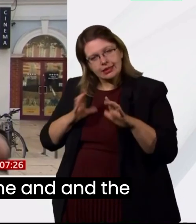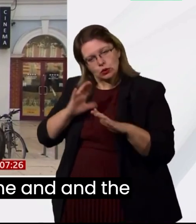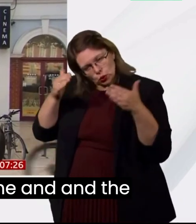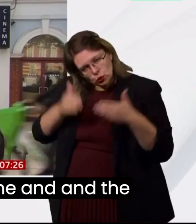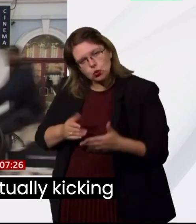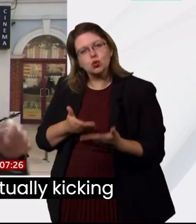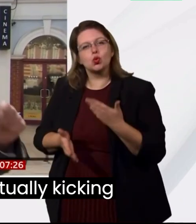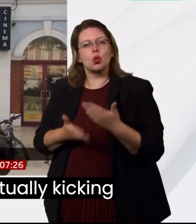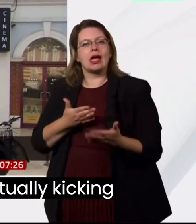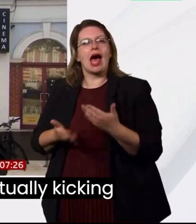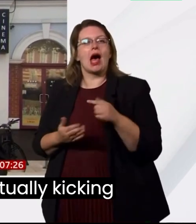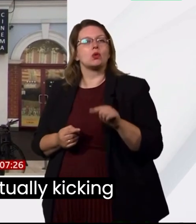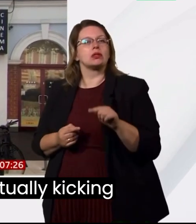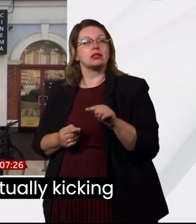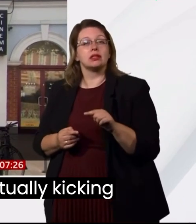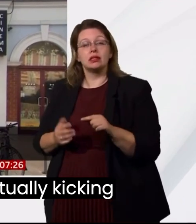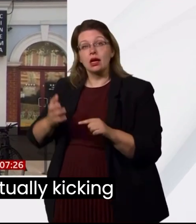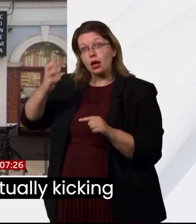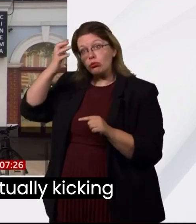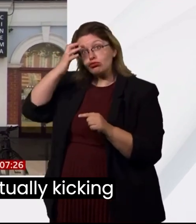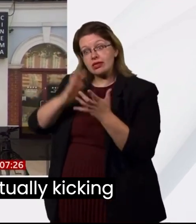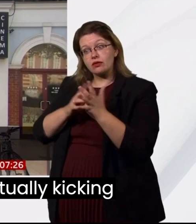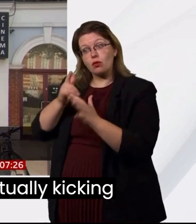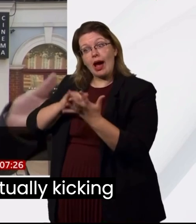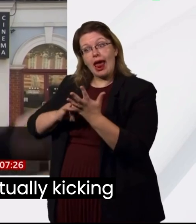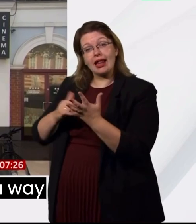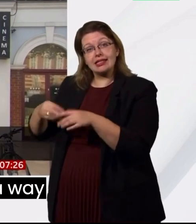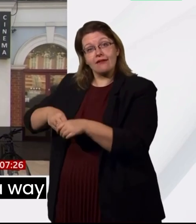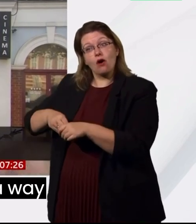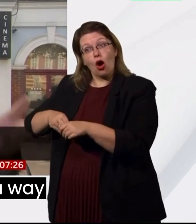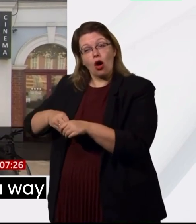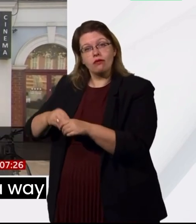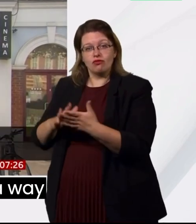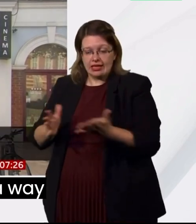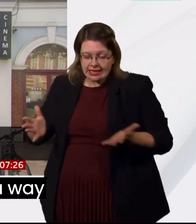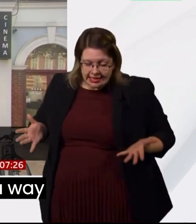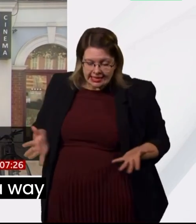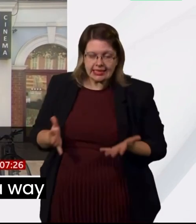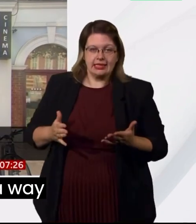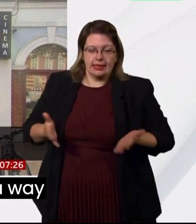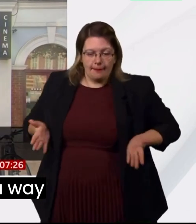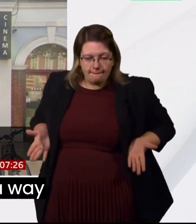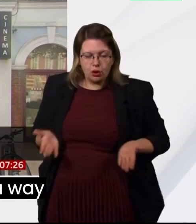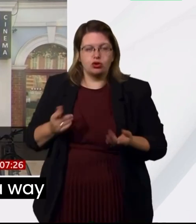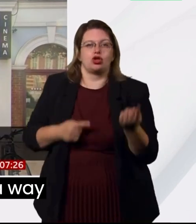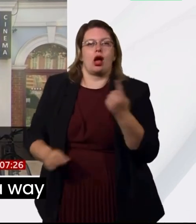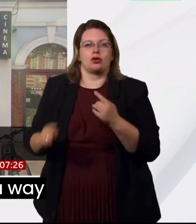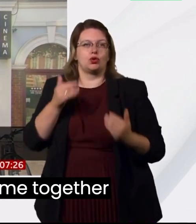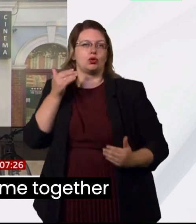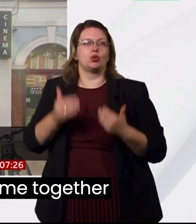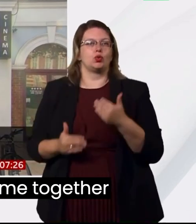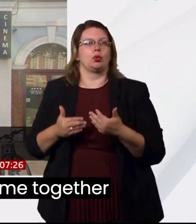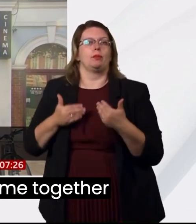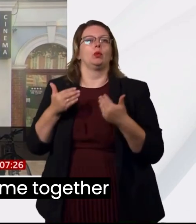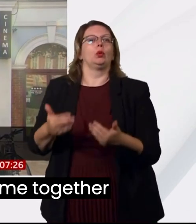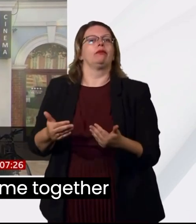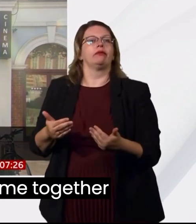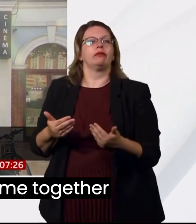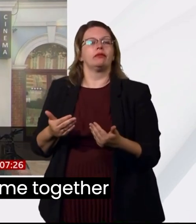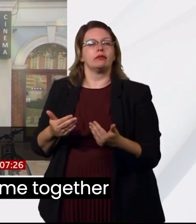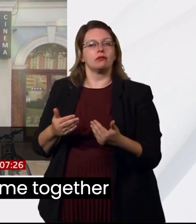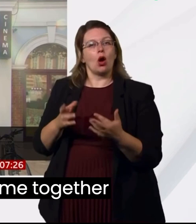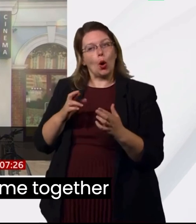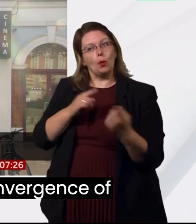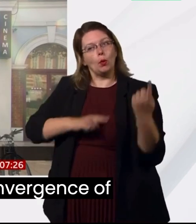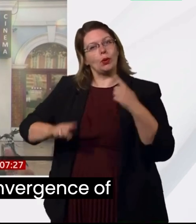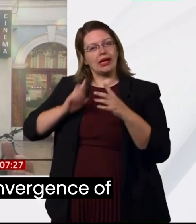the Prince coming along is actually kicking us all into play in a way that, so that we can all